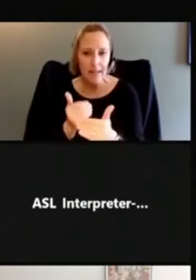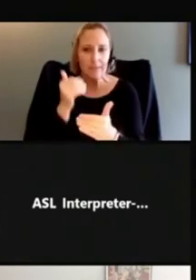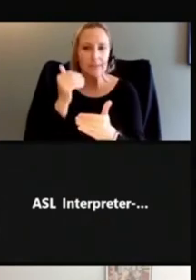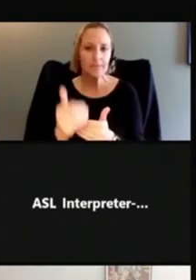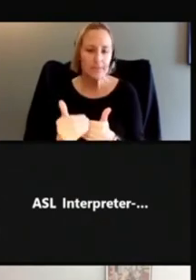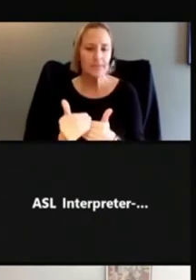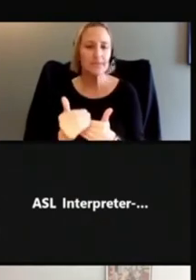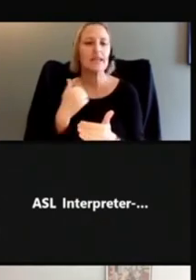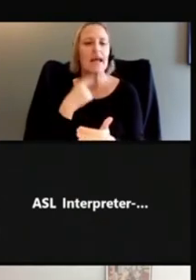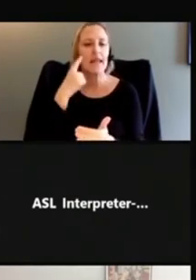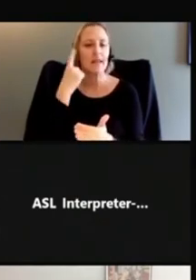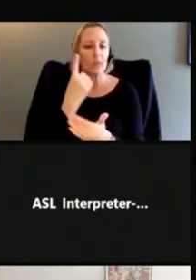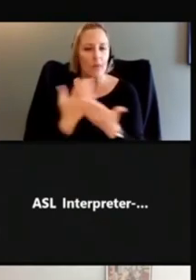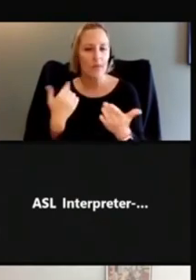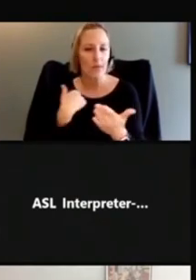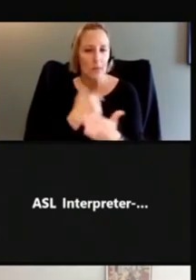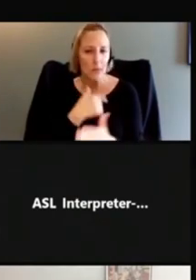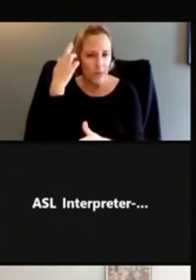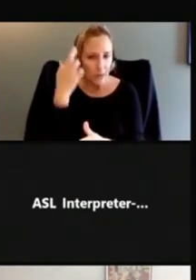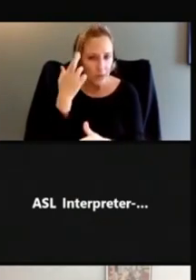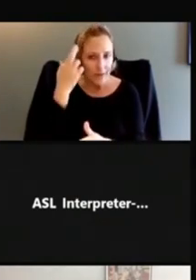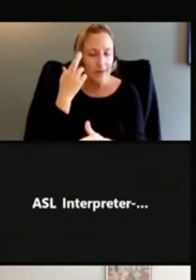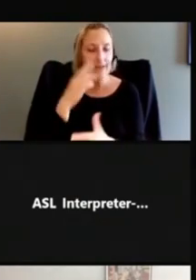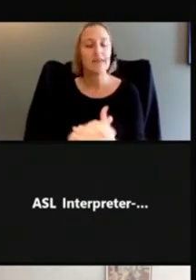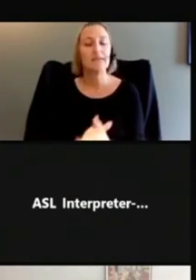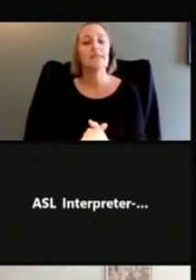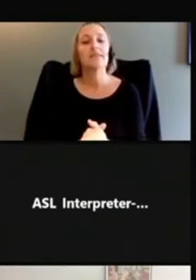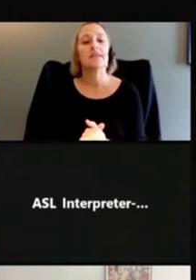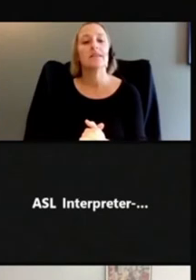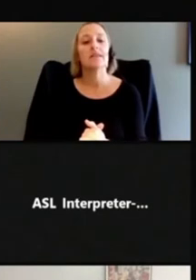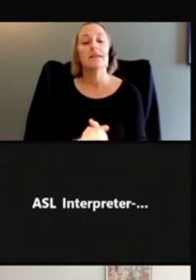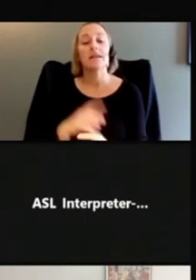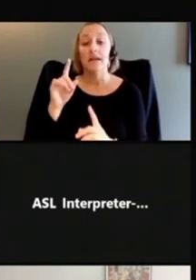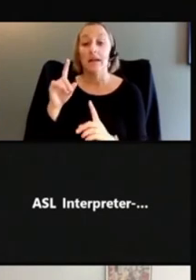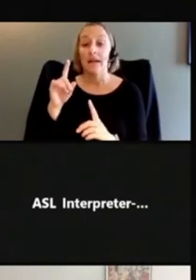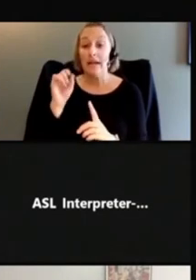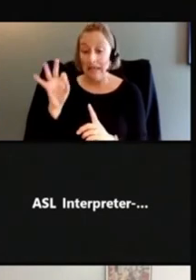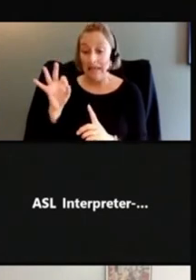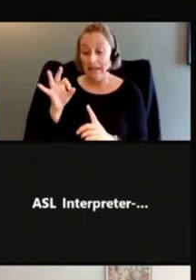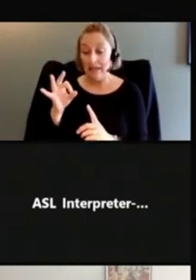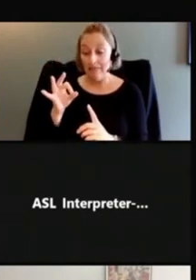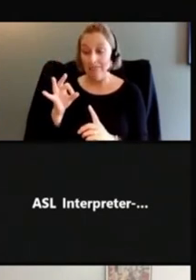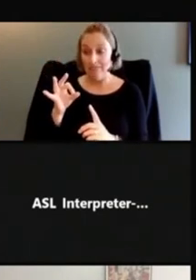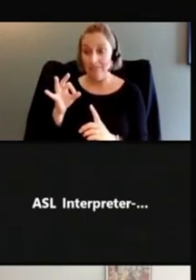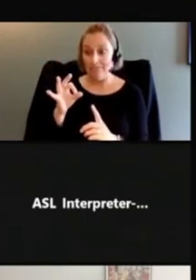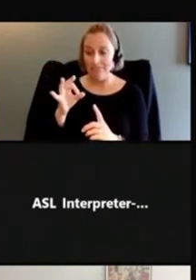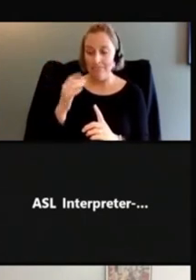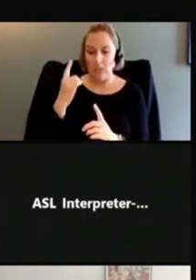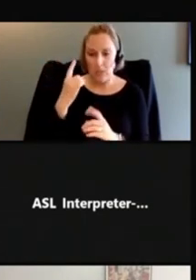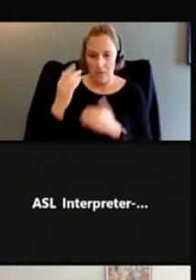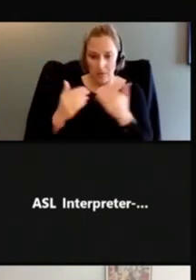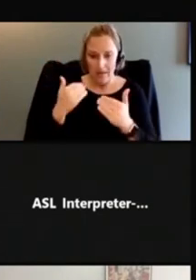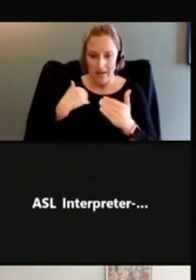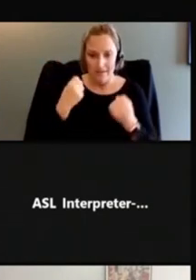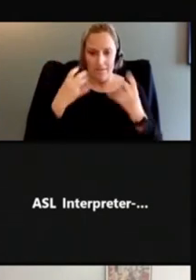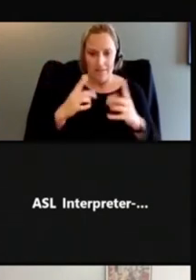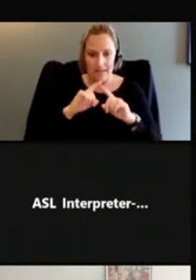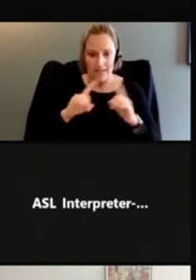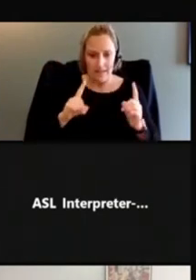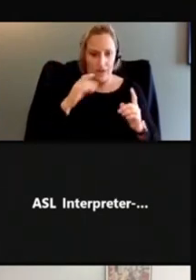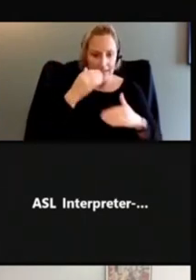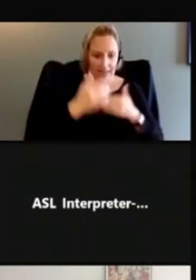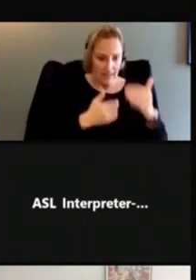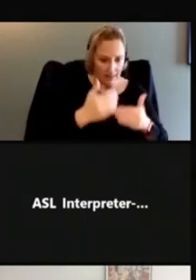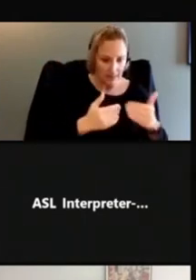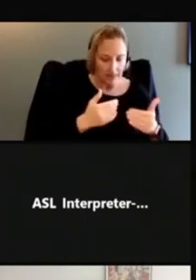thing that we realized when going through this is when you take something that has so many steps and you try to put it into one pictogram,